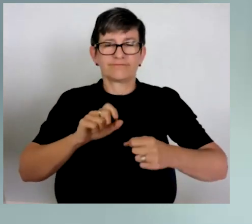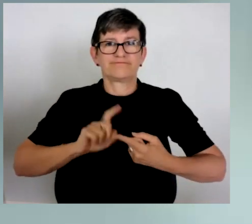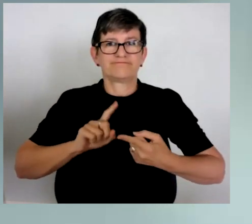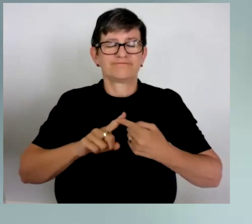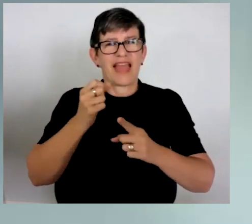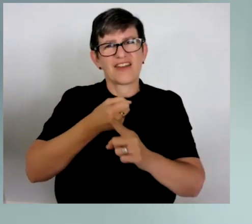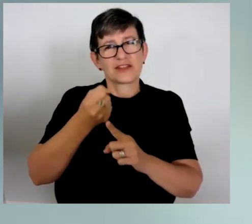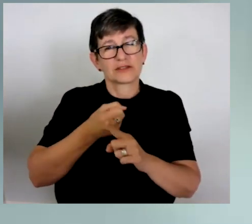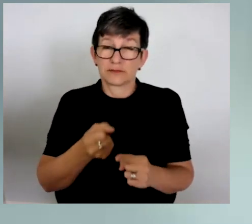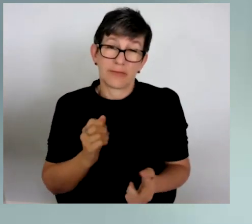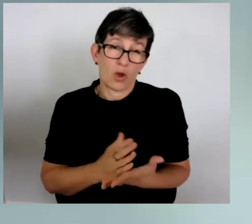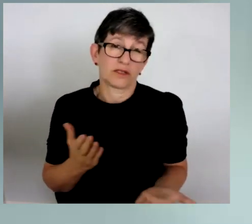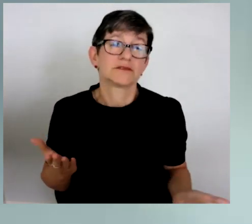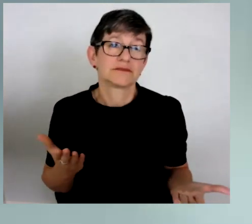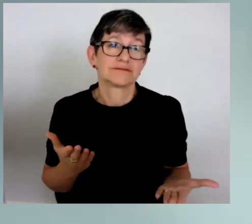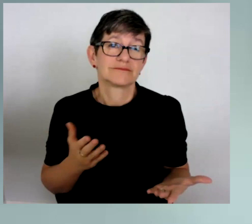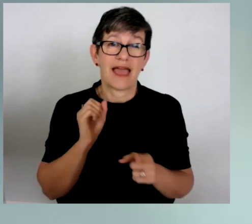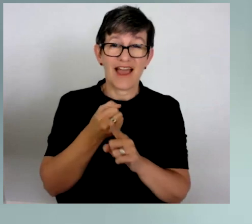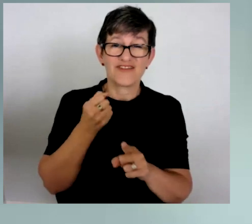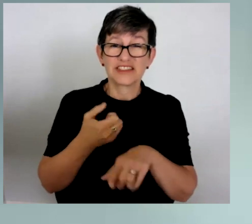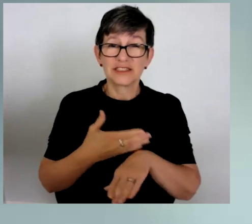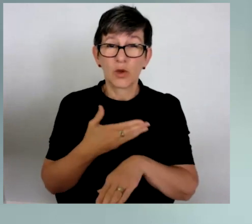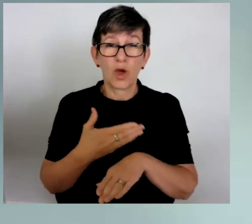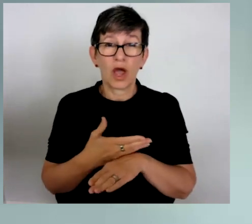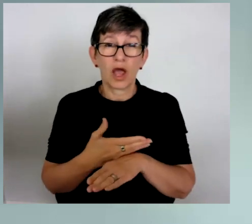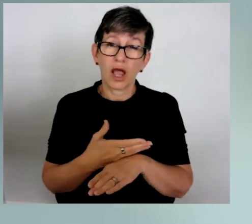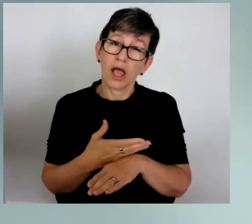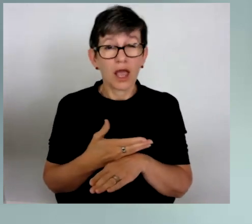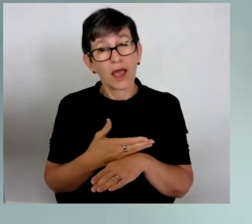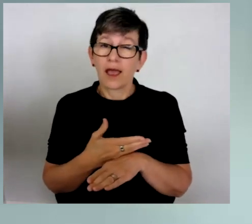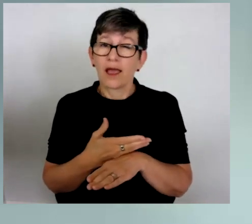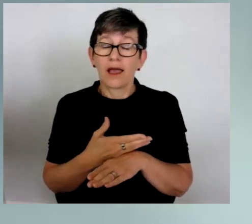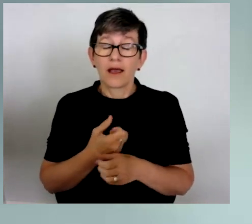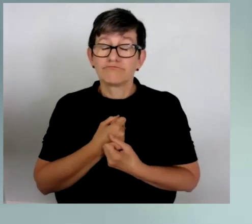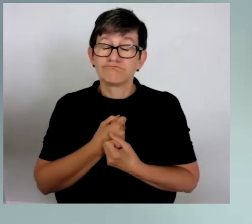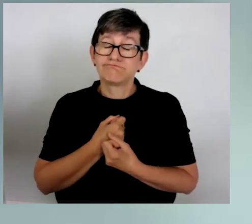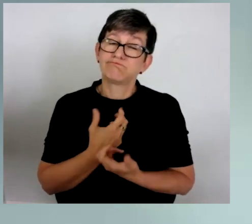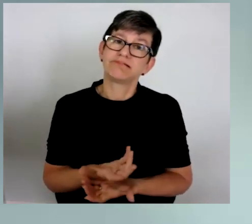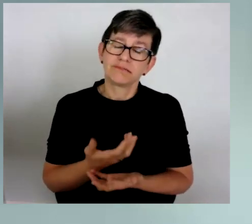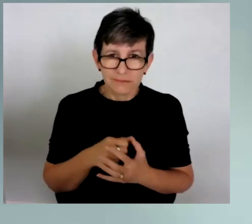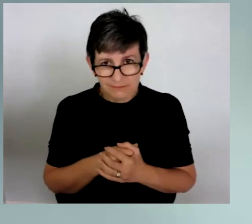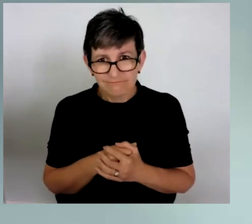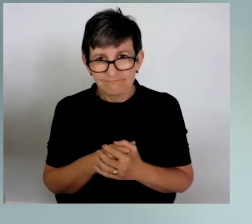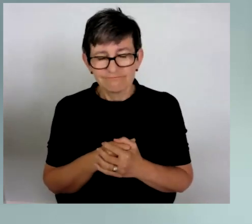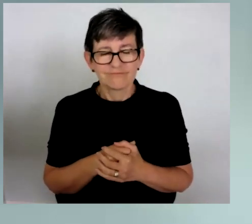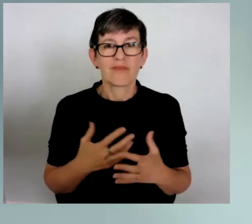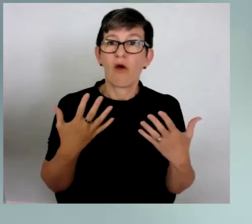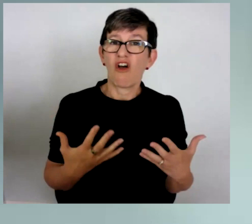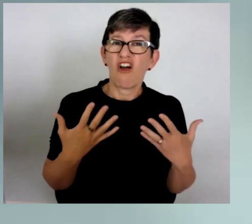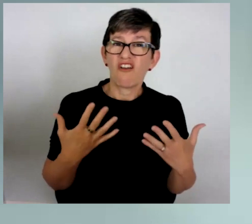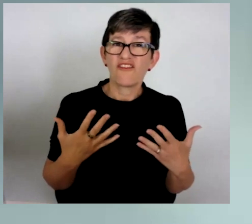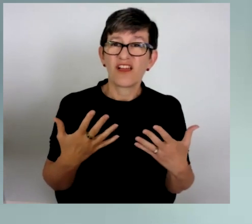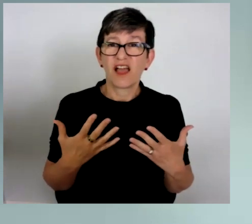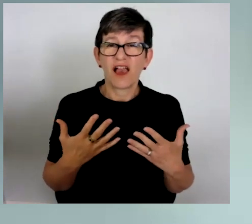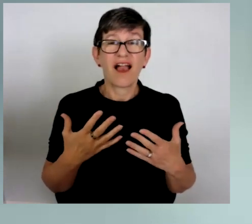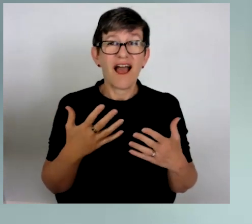advocacy. Because let's face it, advocacy can often be pretty tiring, pretty exhausting. Often it